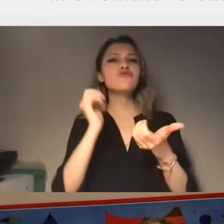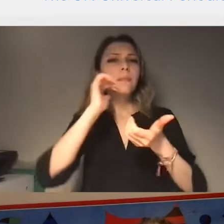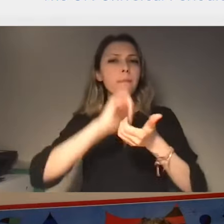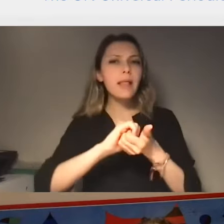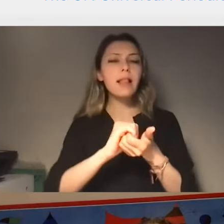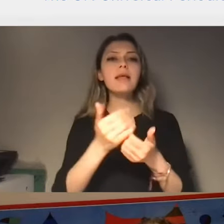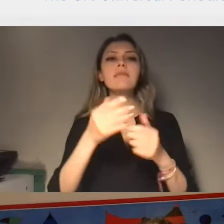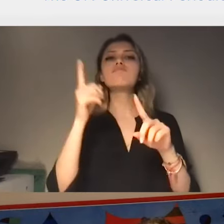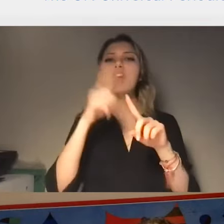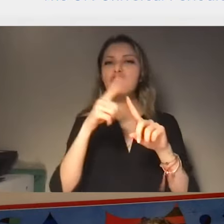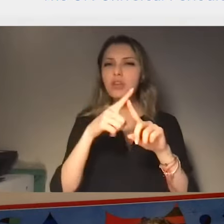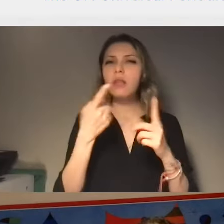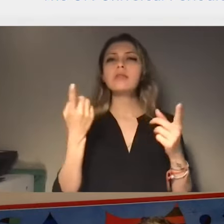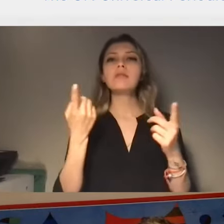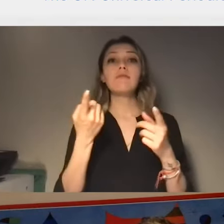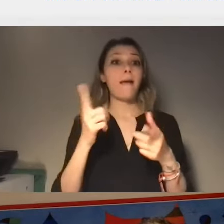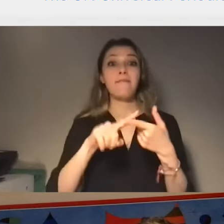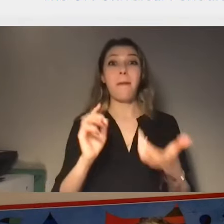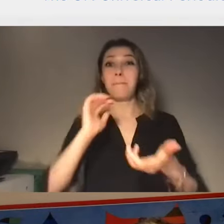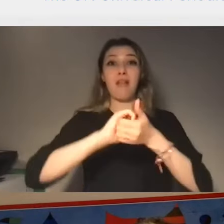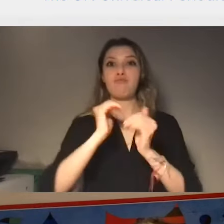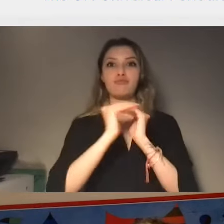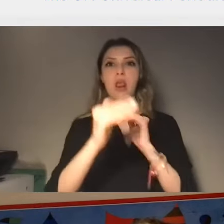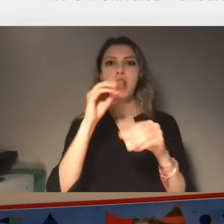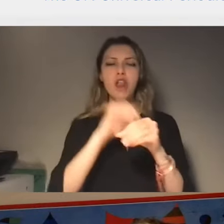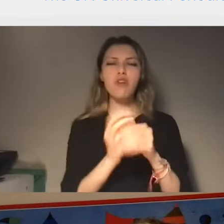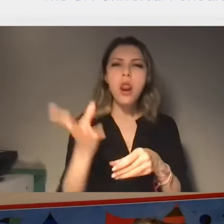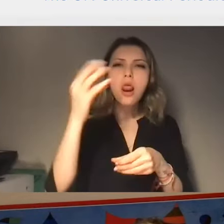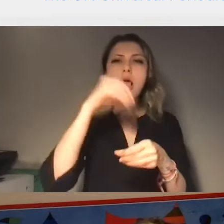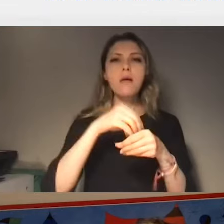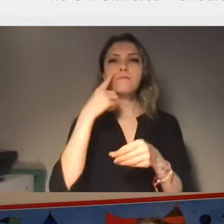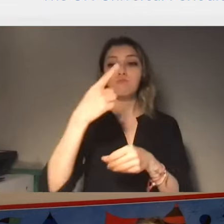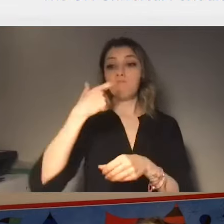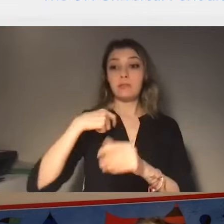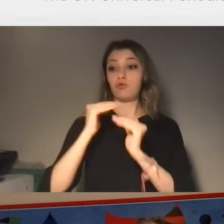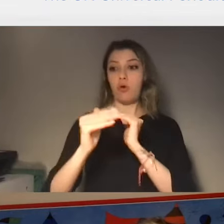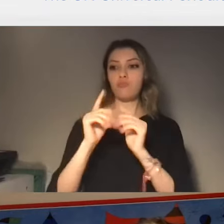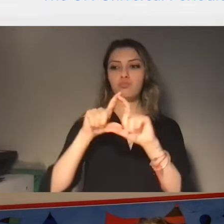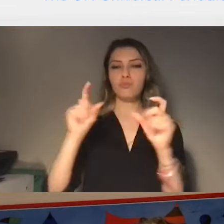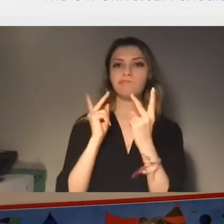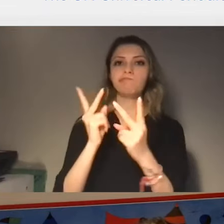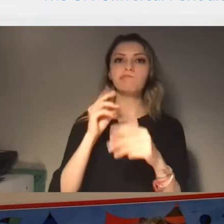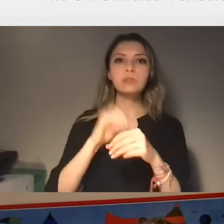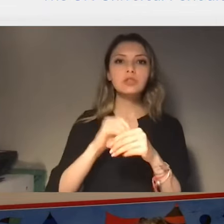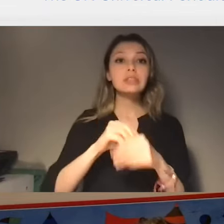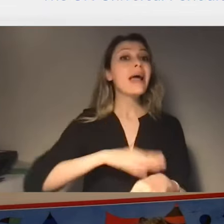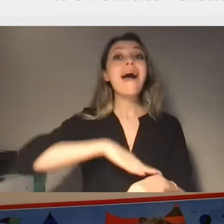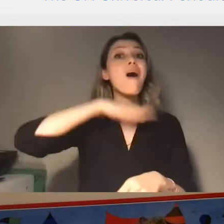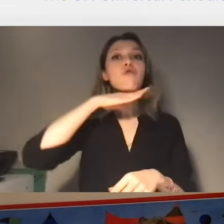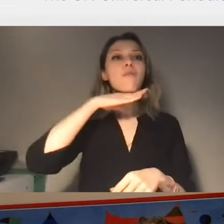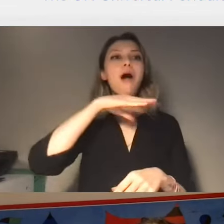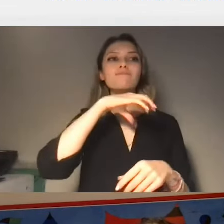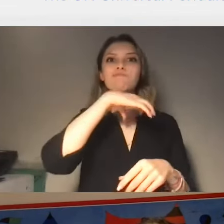civil society organizations in Turkey to increase their access and influence to European international human rights